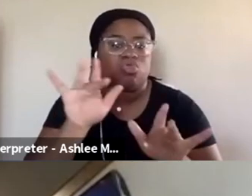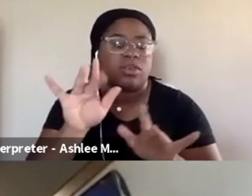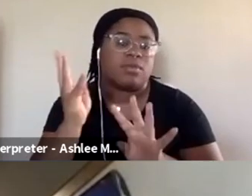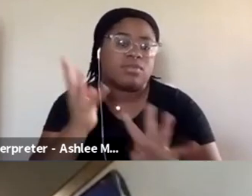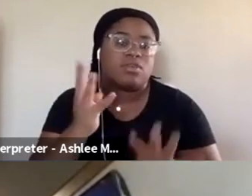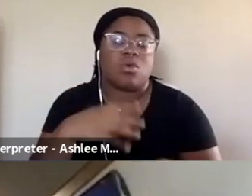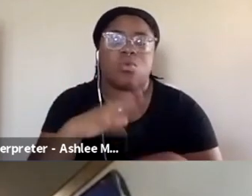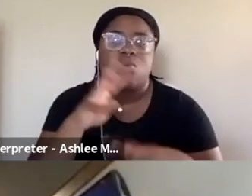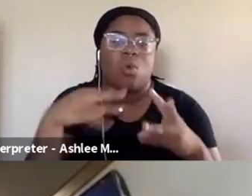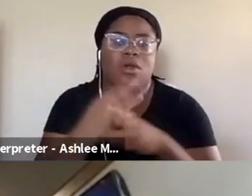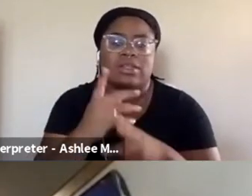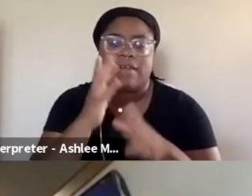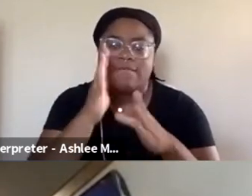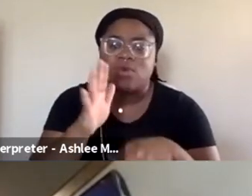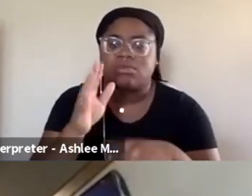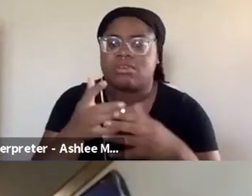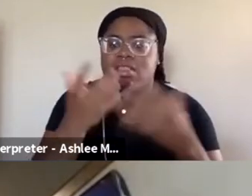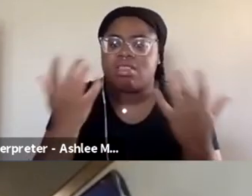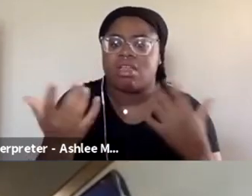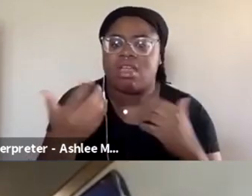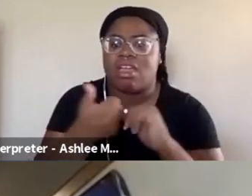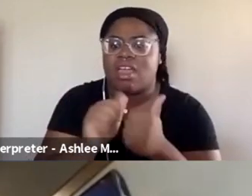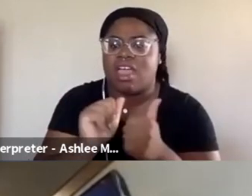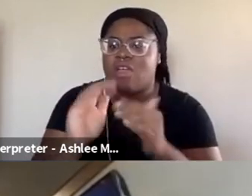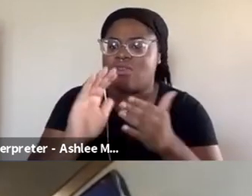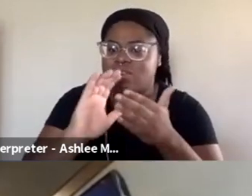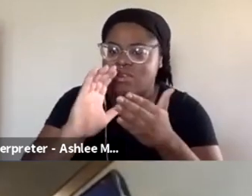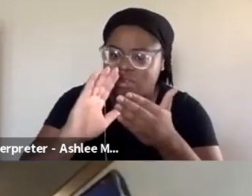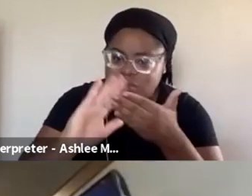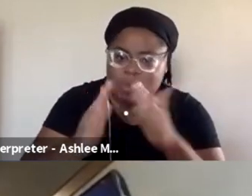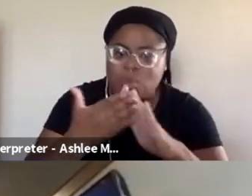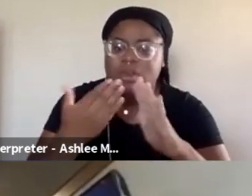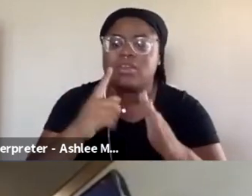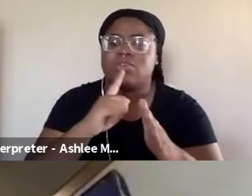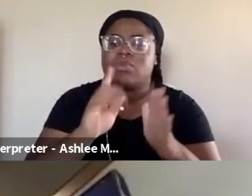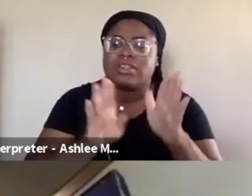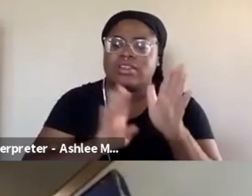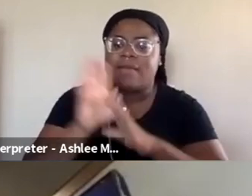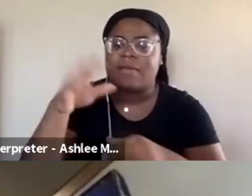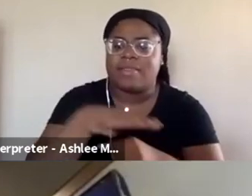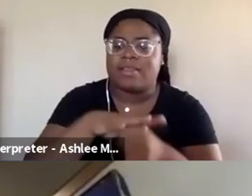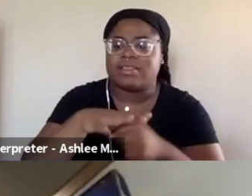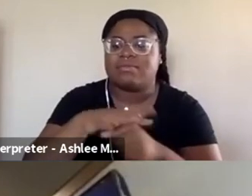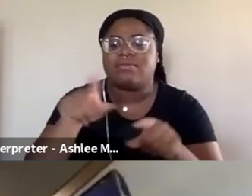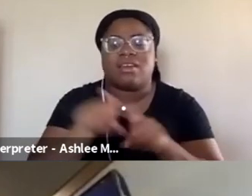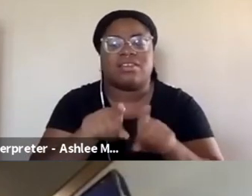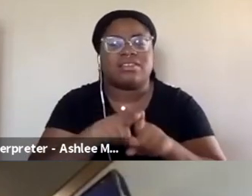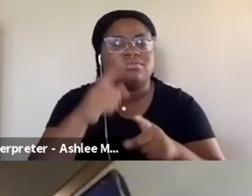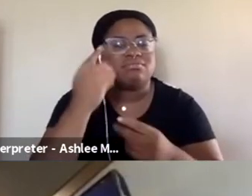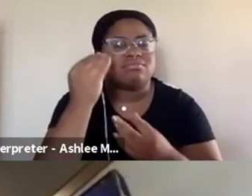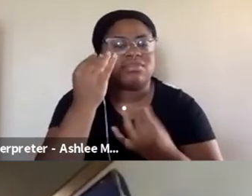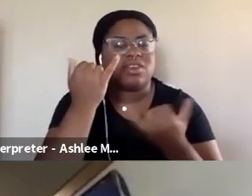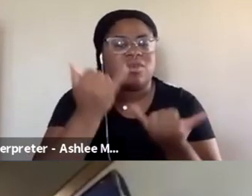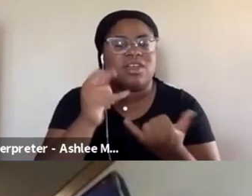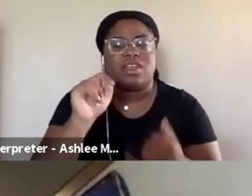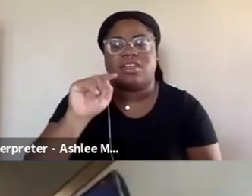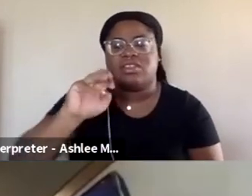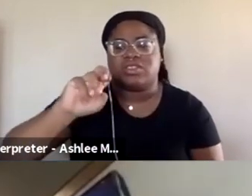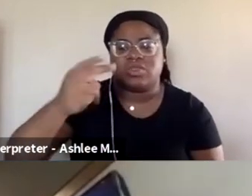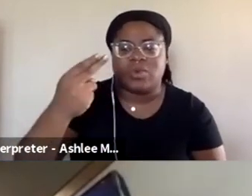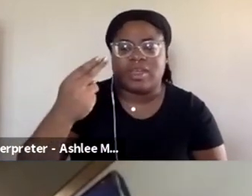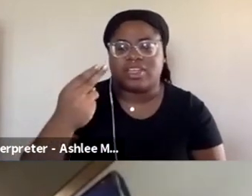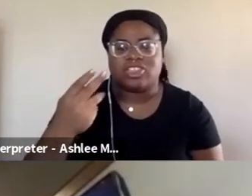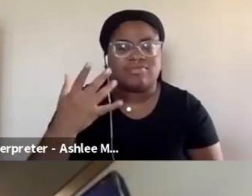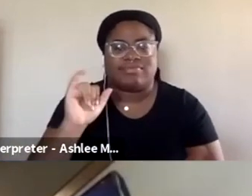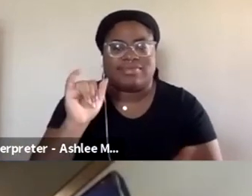I focus a lot on, you know, how community is developed in those spaces. Right. But I think, you know, I'm just even thinking about right now, like with the switch rates that are like